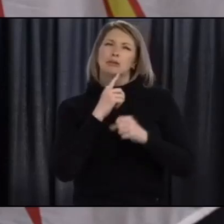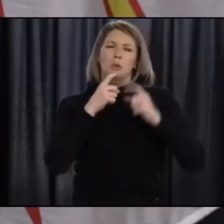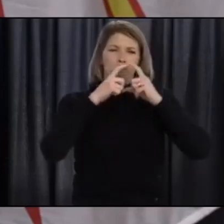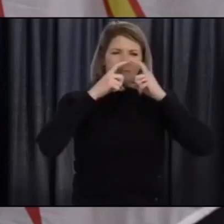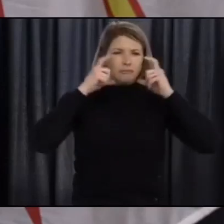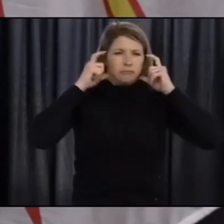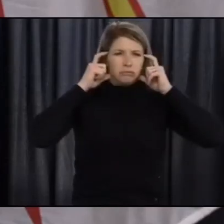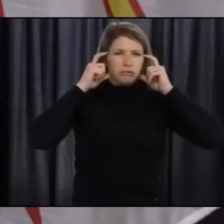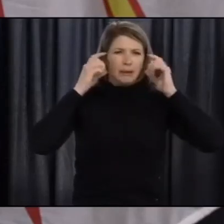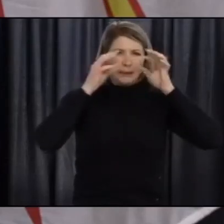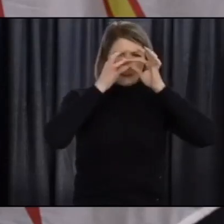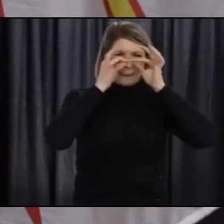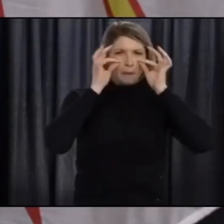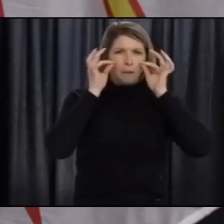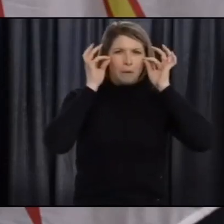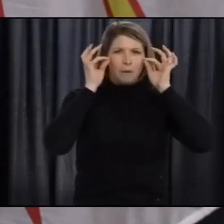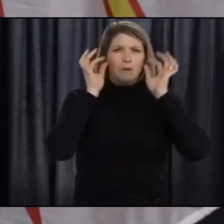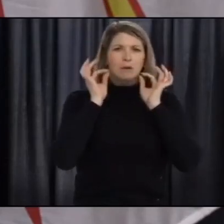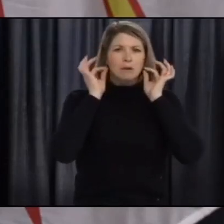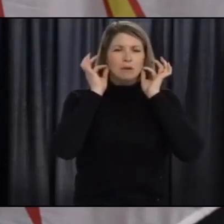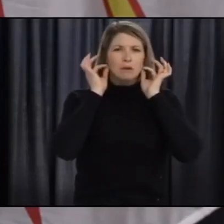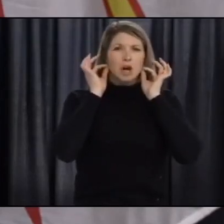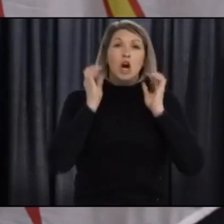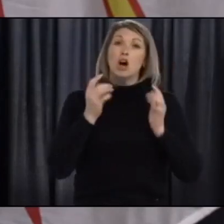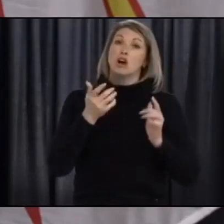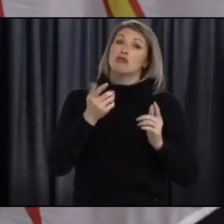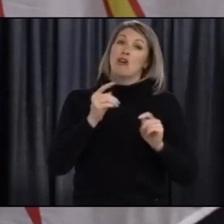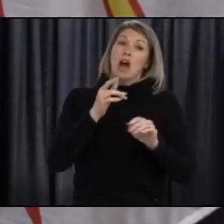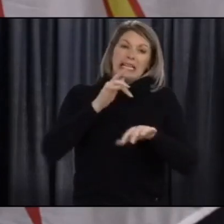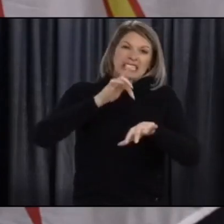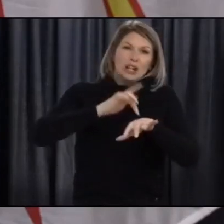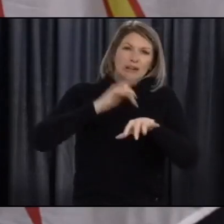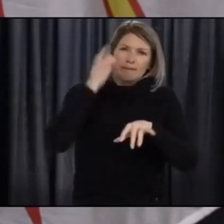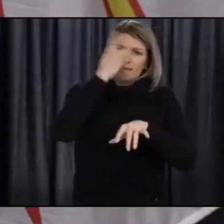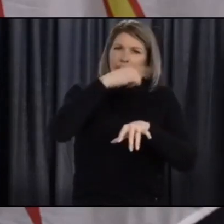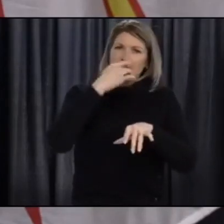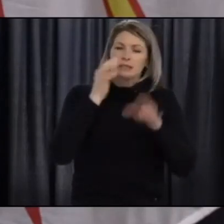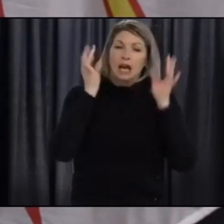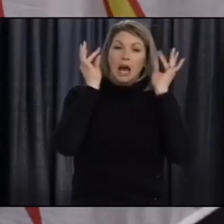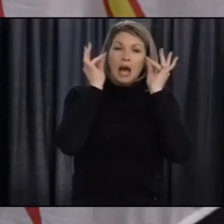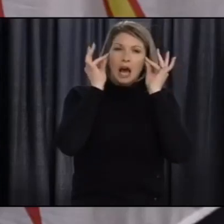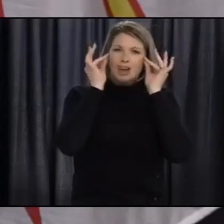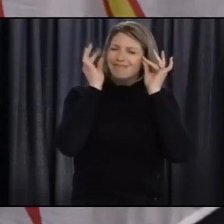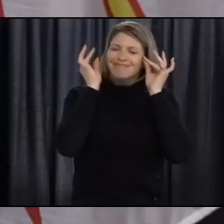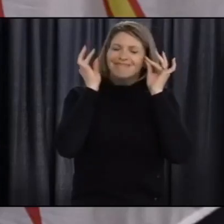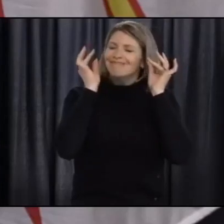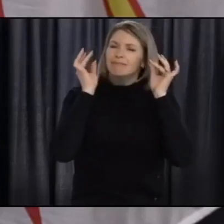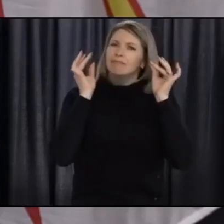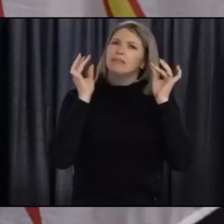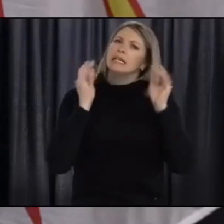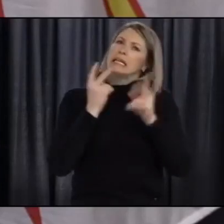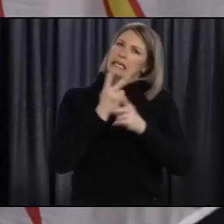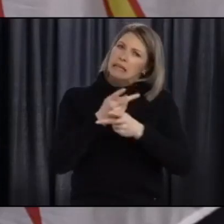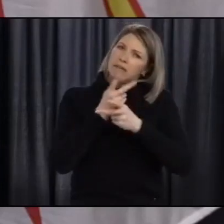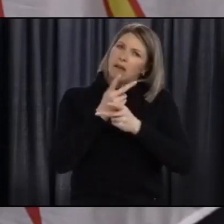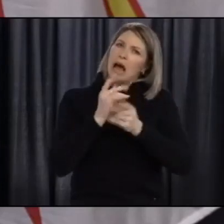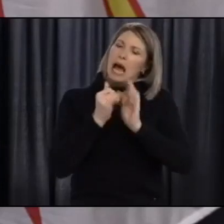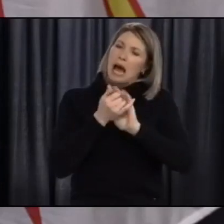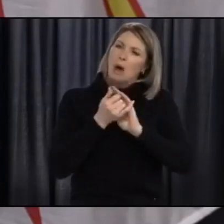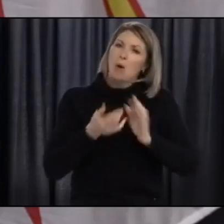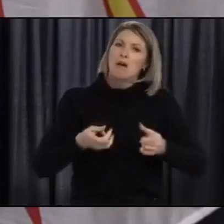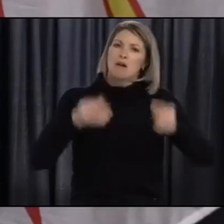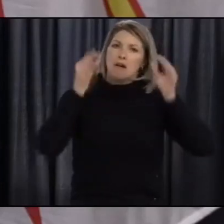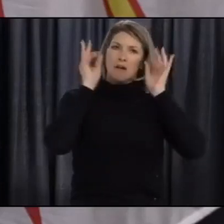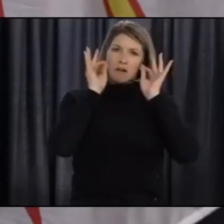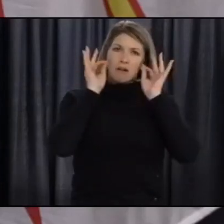touching your face. Please also be mindful that masks can become contaminated on the outside when touched by hands and should not